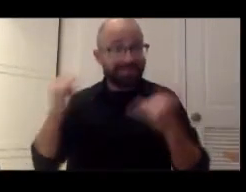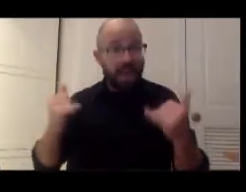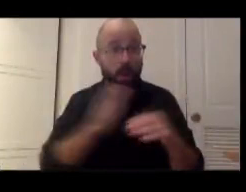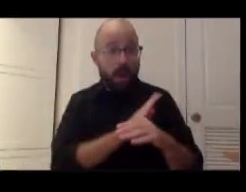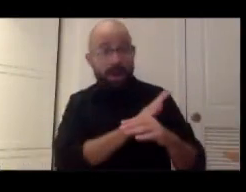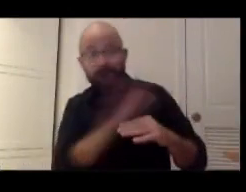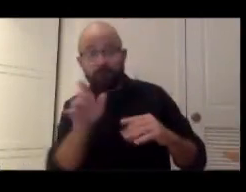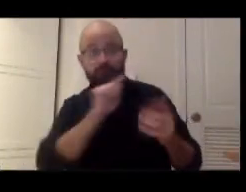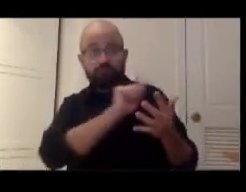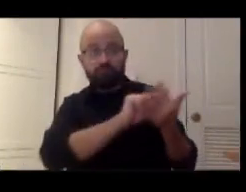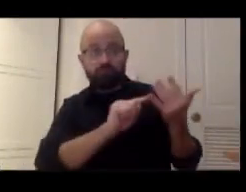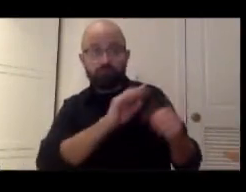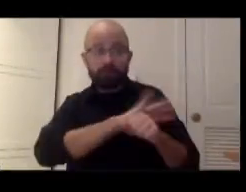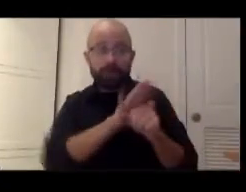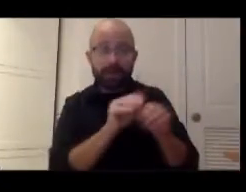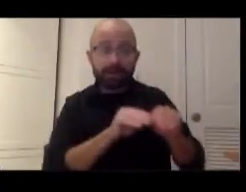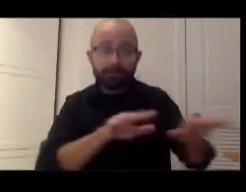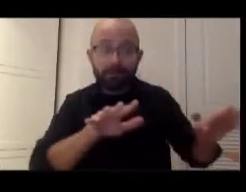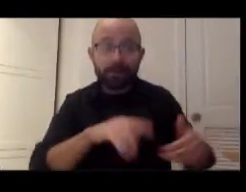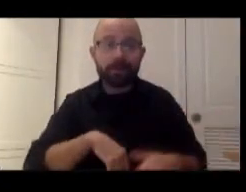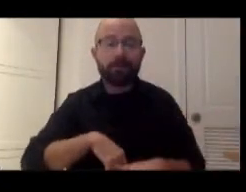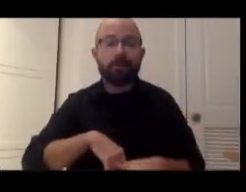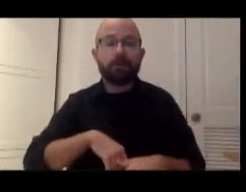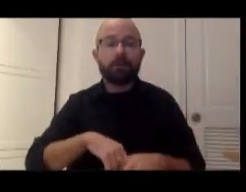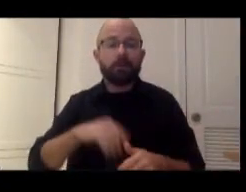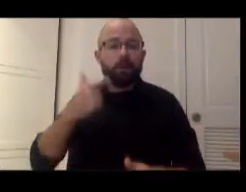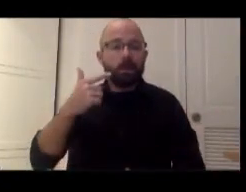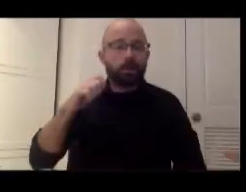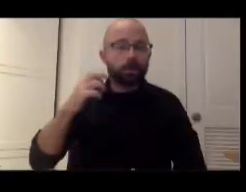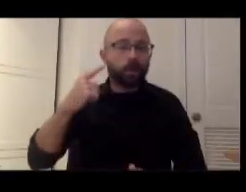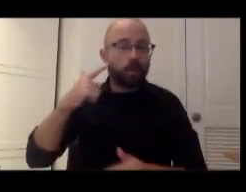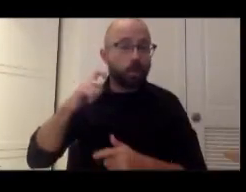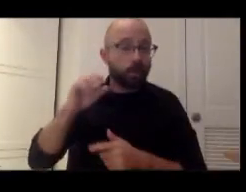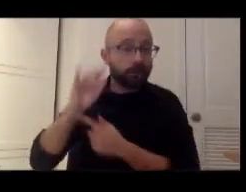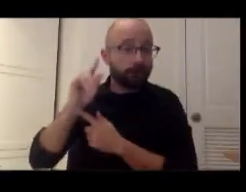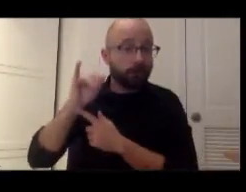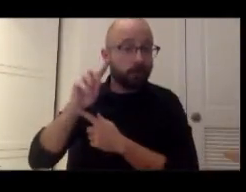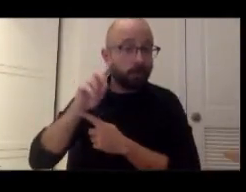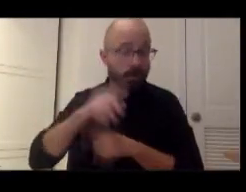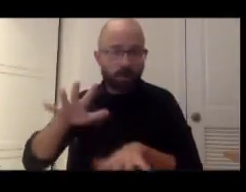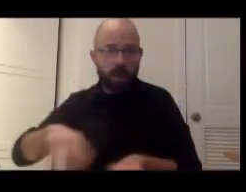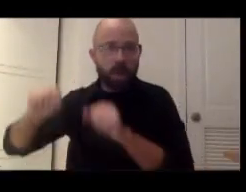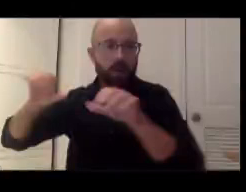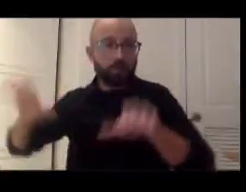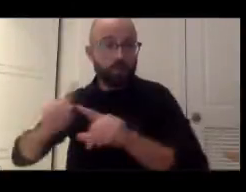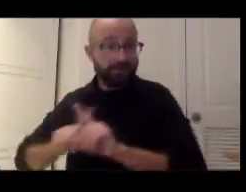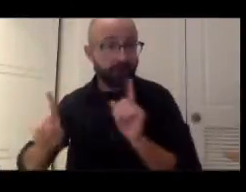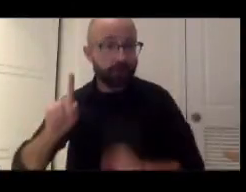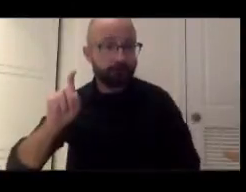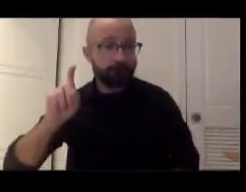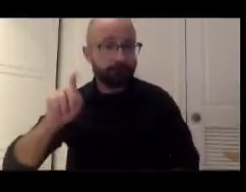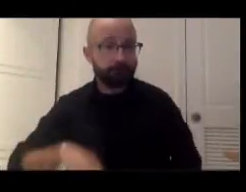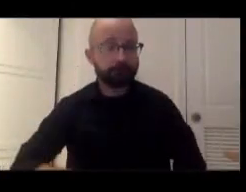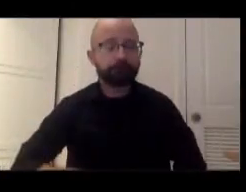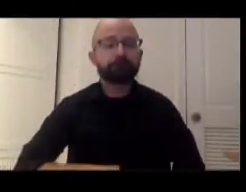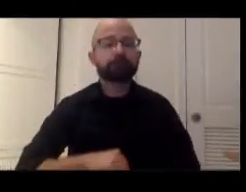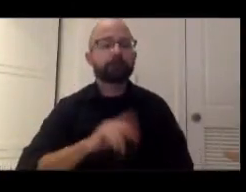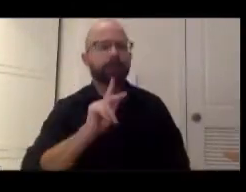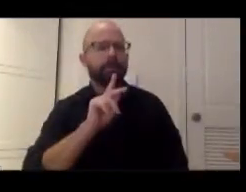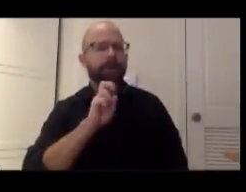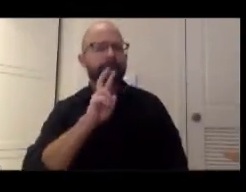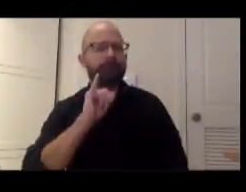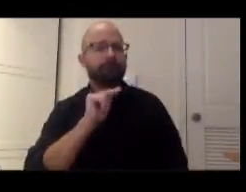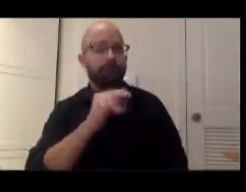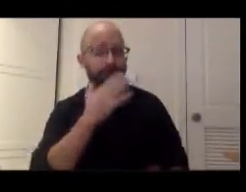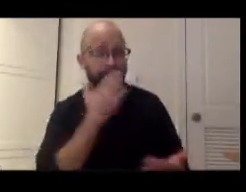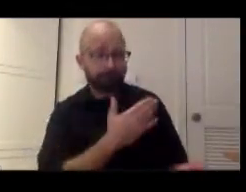a pandemic and the murder of George Floyd? ANNE Thank you, Kevin. And thank you, my brother,